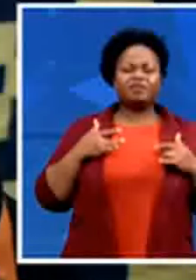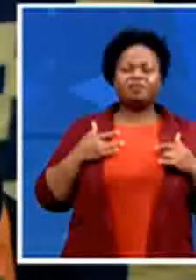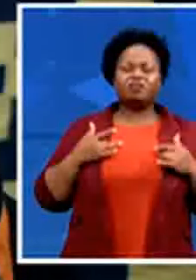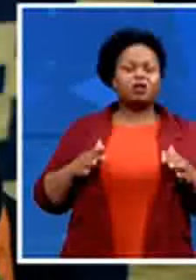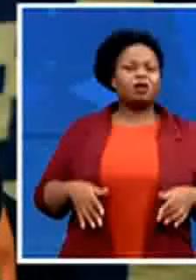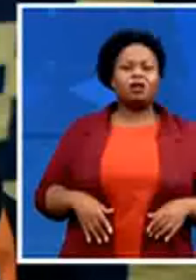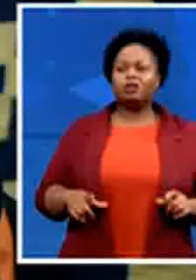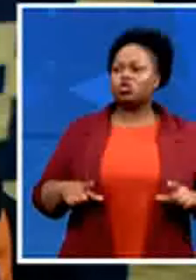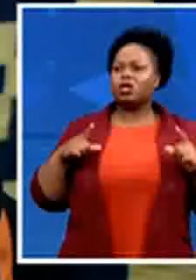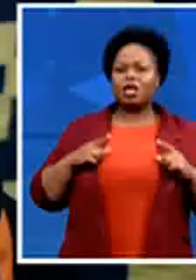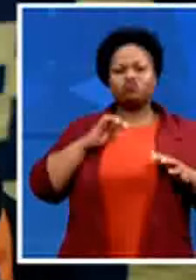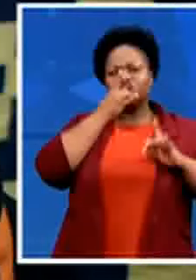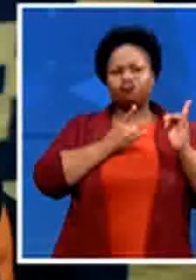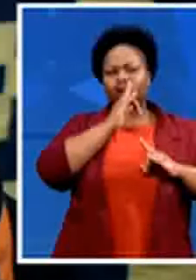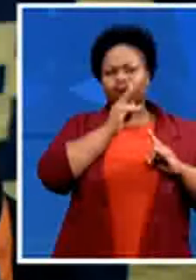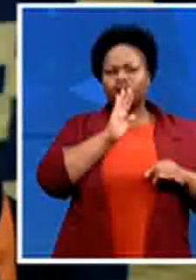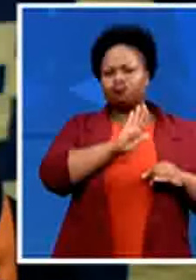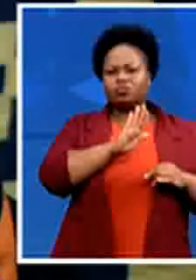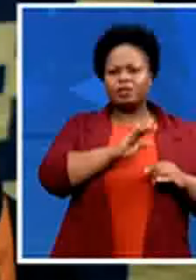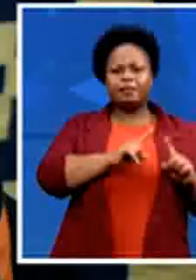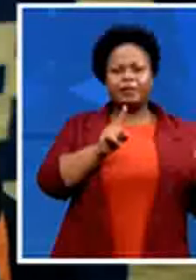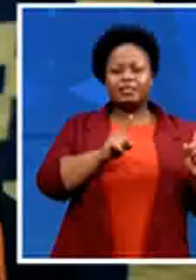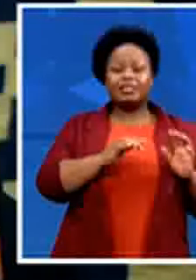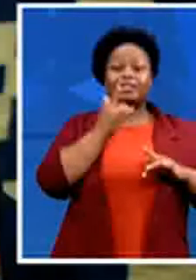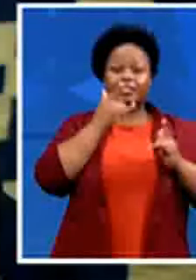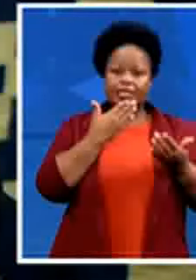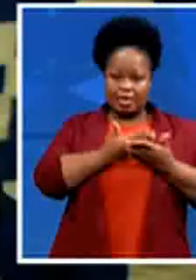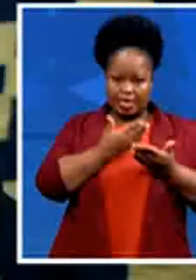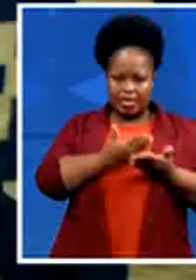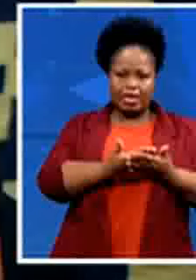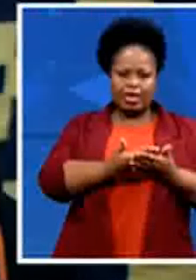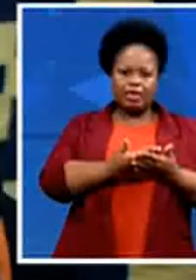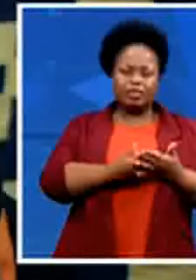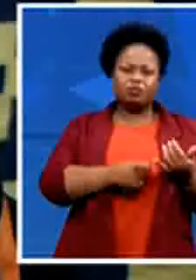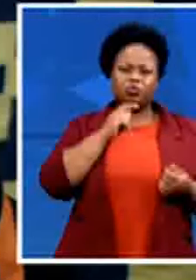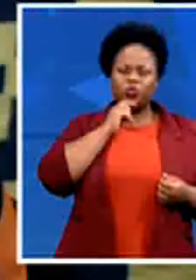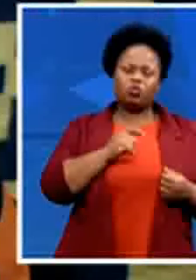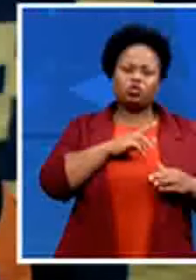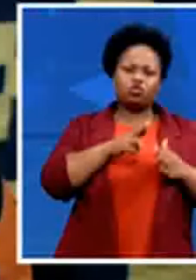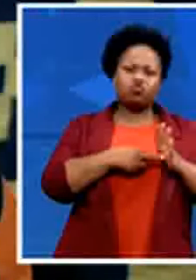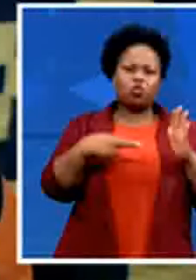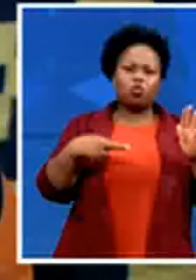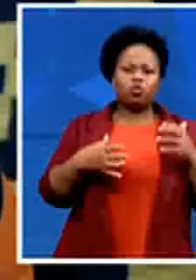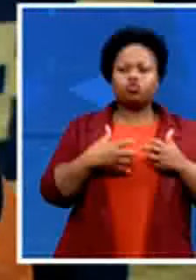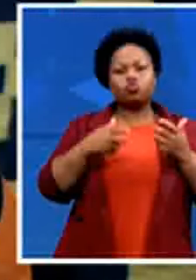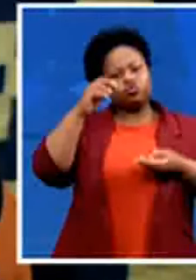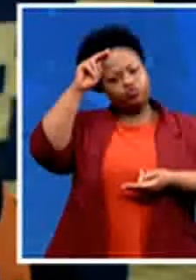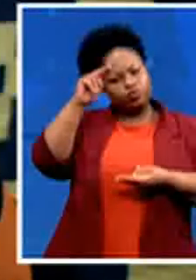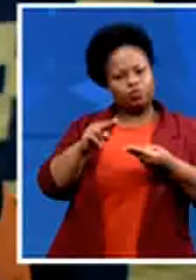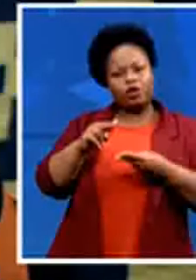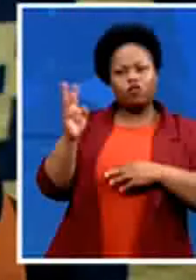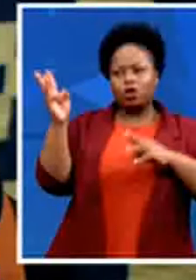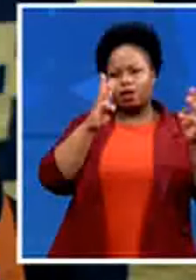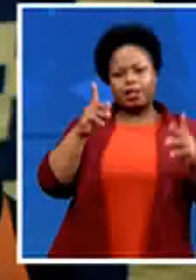cities can play a disproportionate role in reducing climate change we